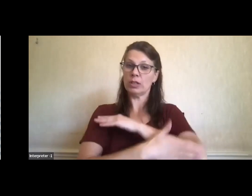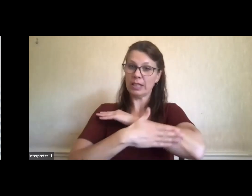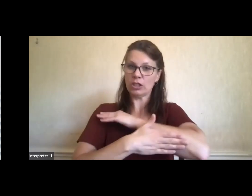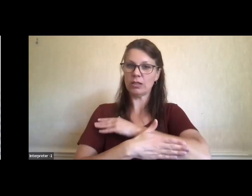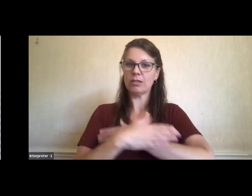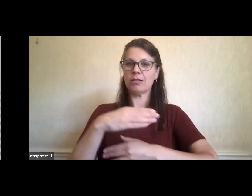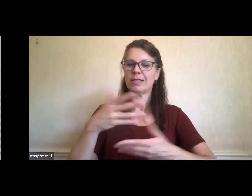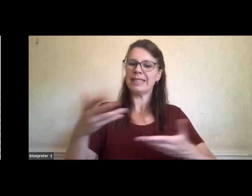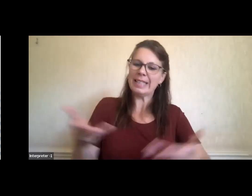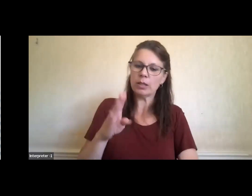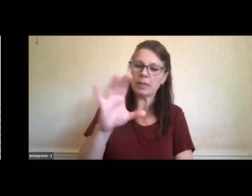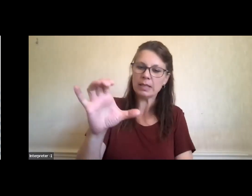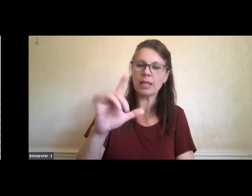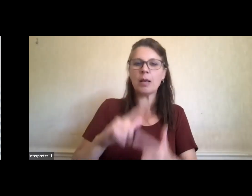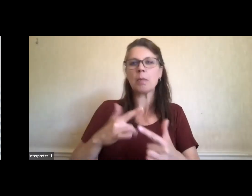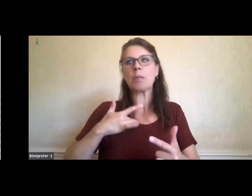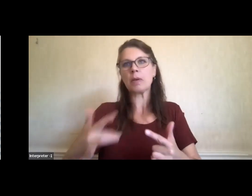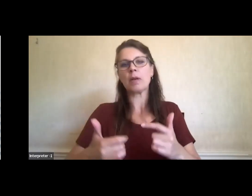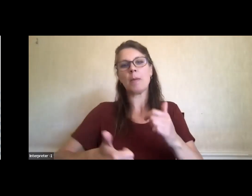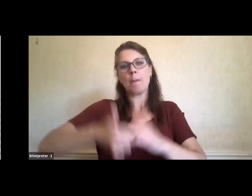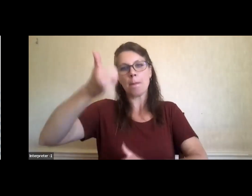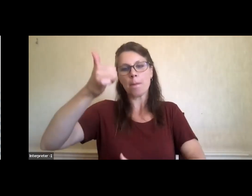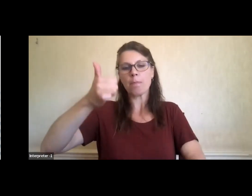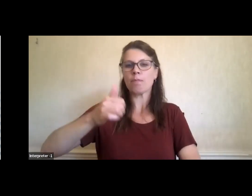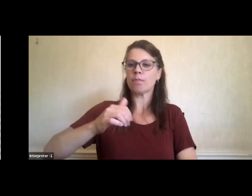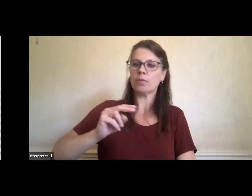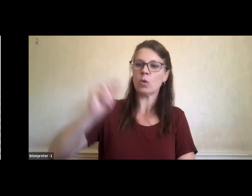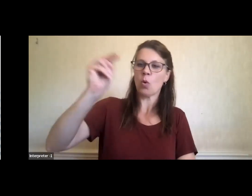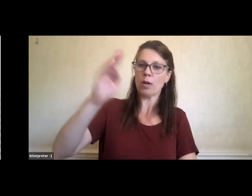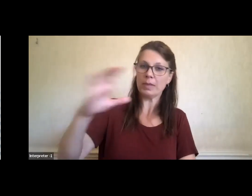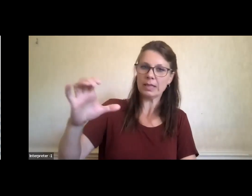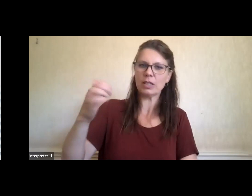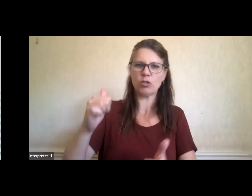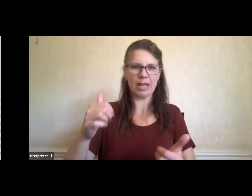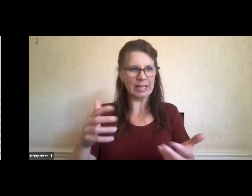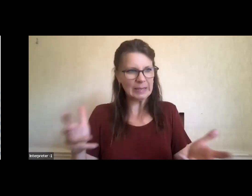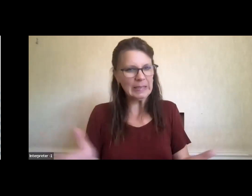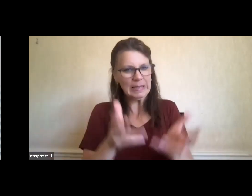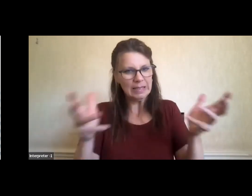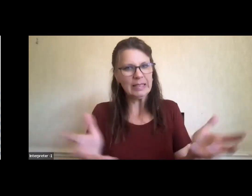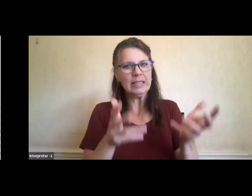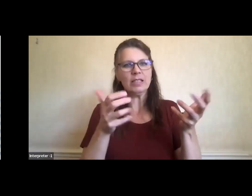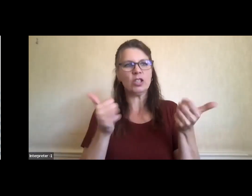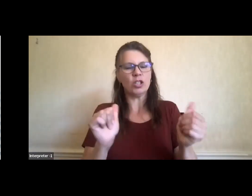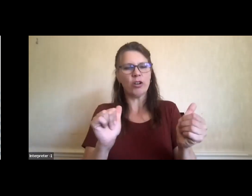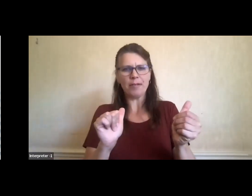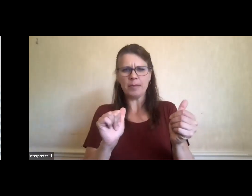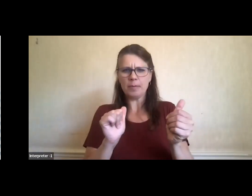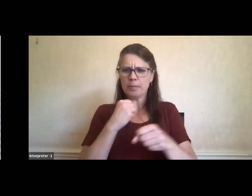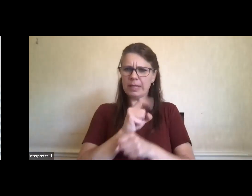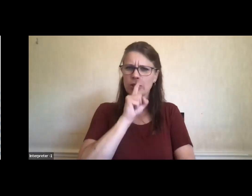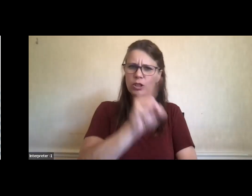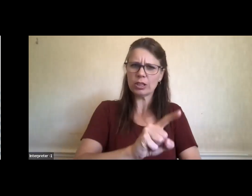Columbia, have really been leading the charge for ocean health, for shoreline health, for advocacy